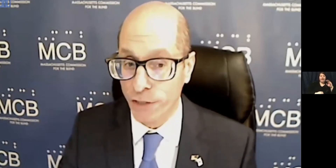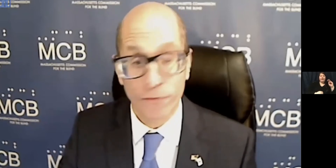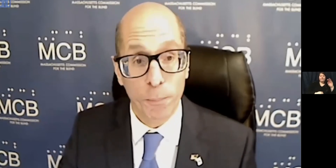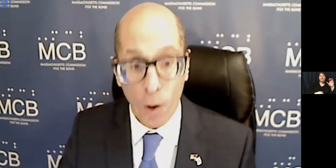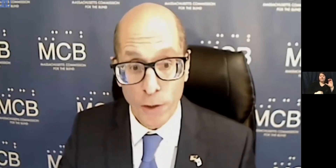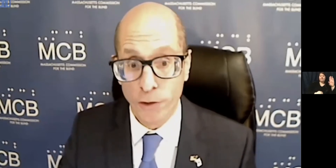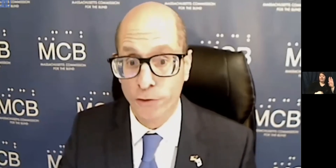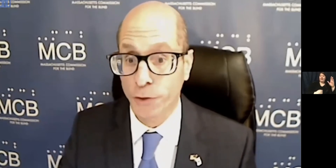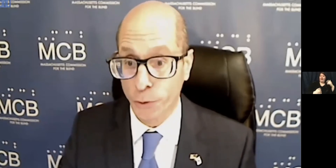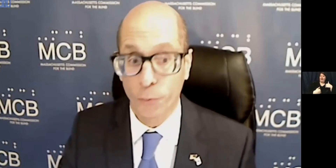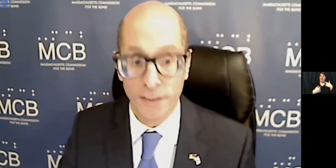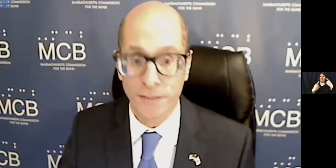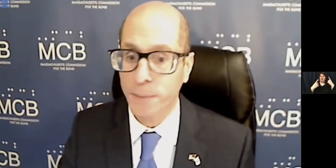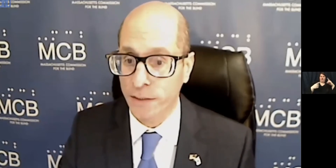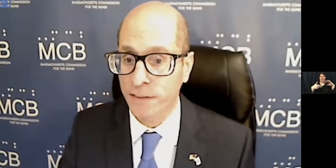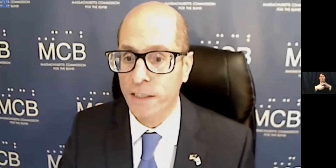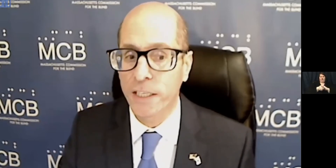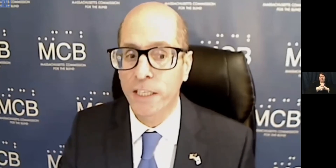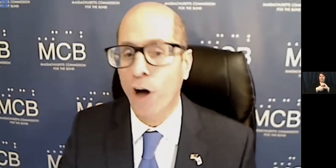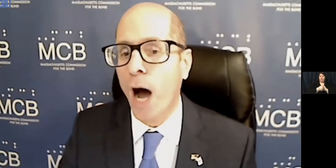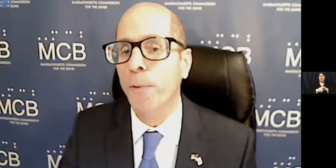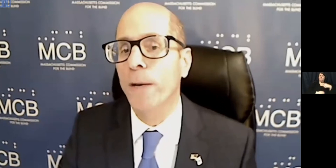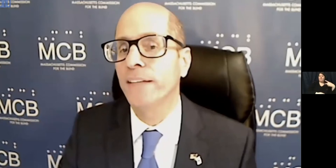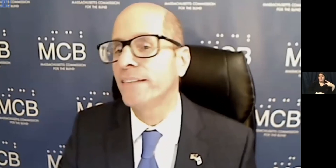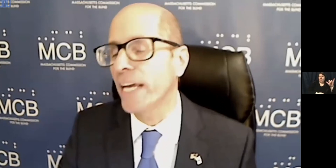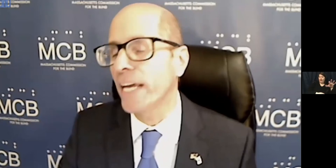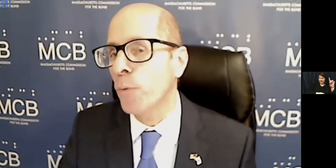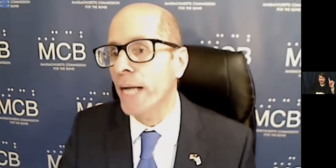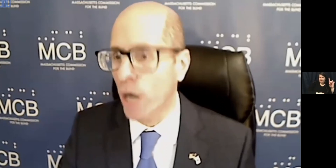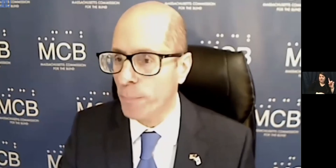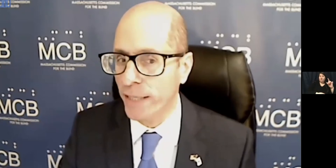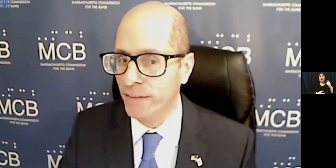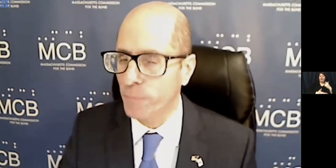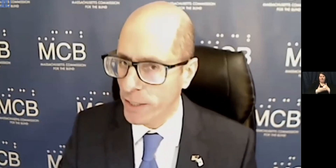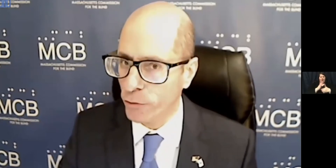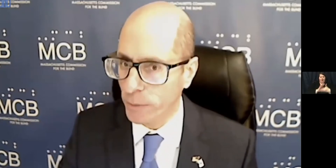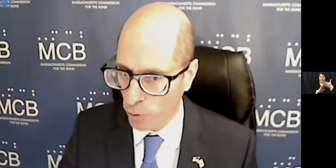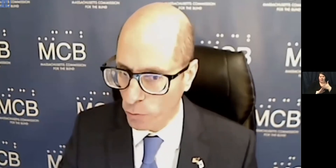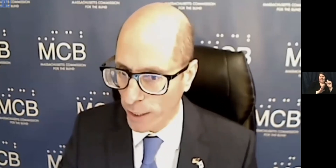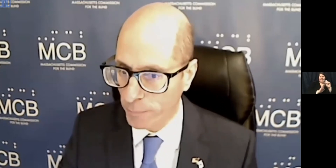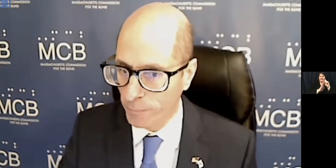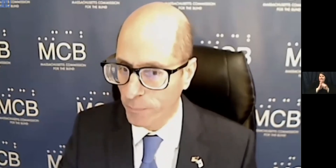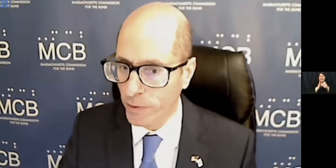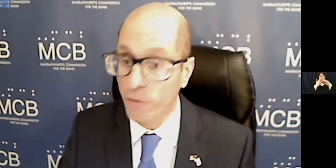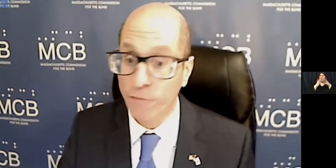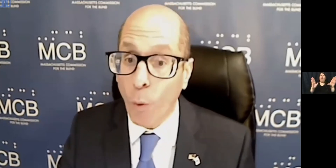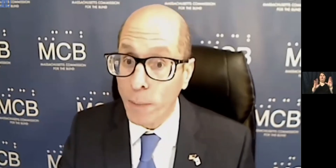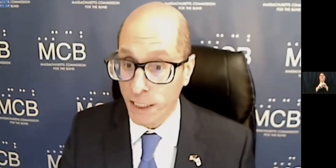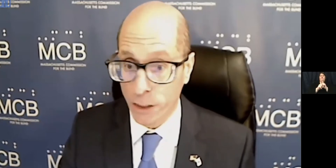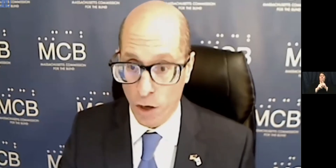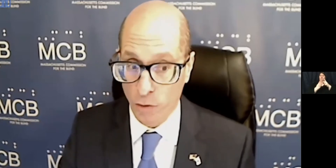a collaboration for Partners for Youth with Disabilities to operate a statewide comprehensive mentoring program,